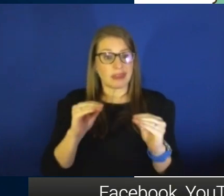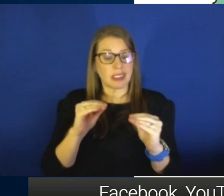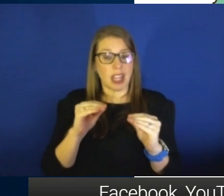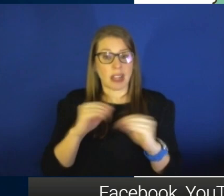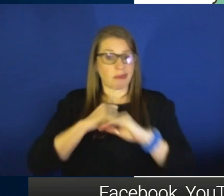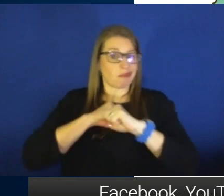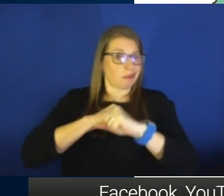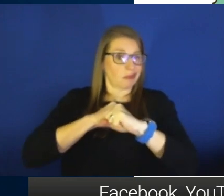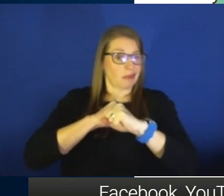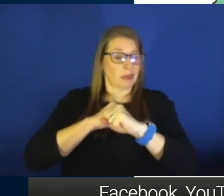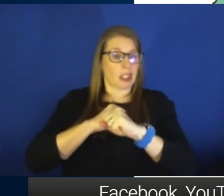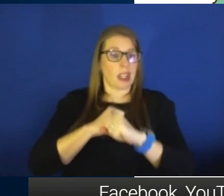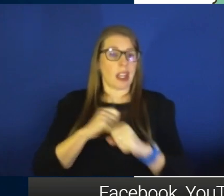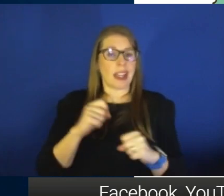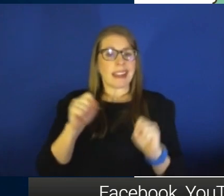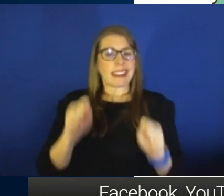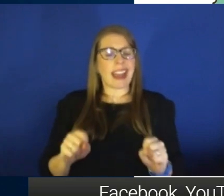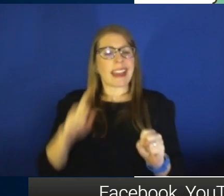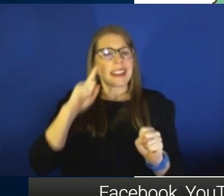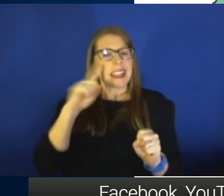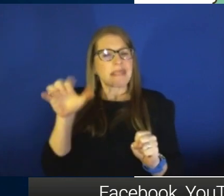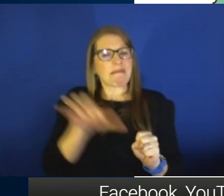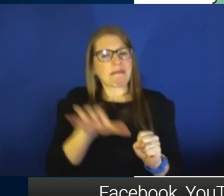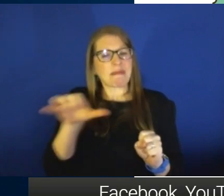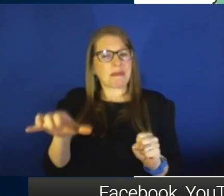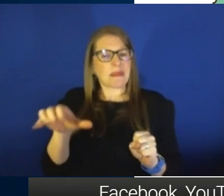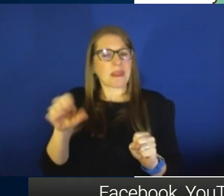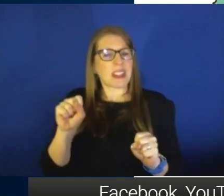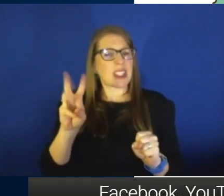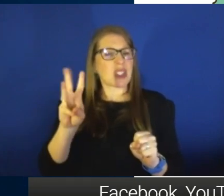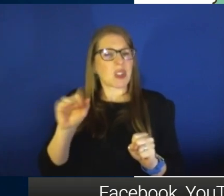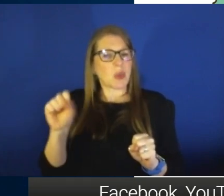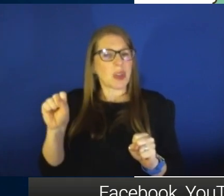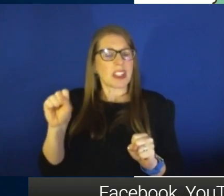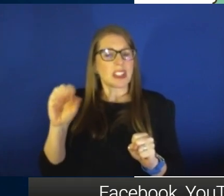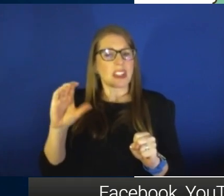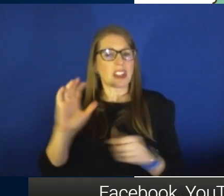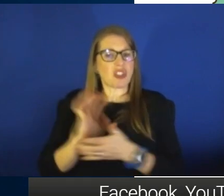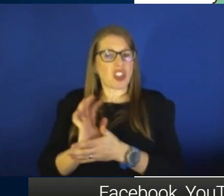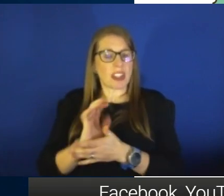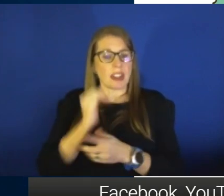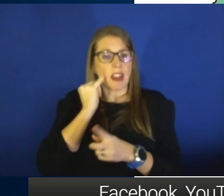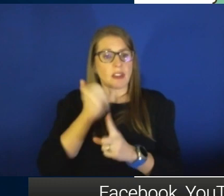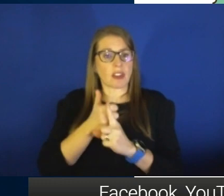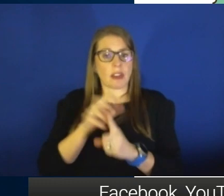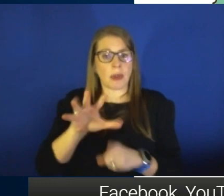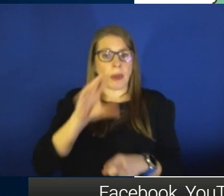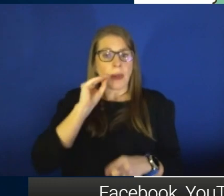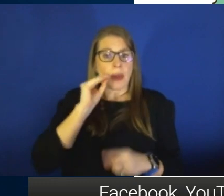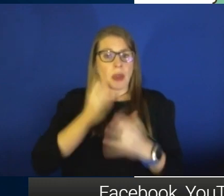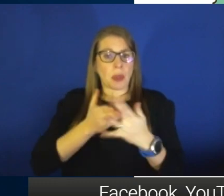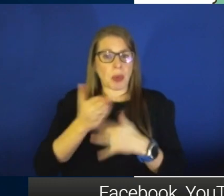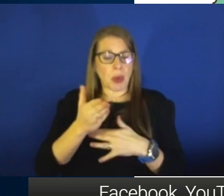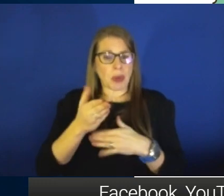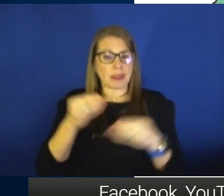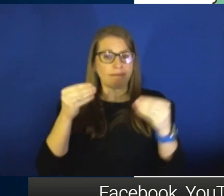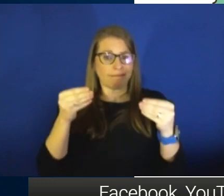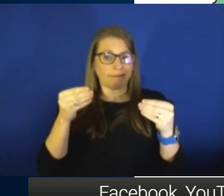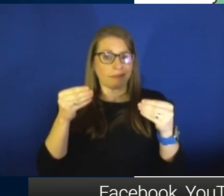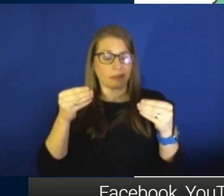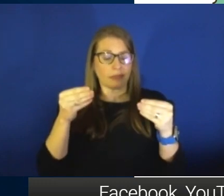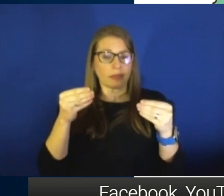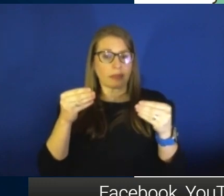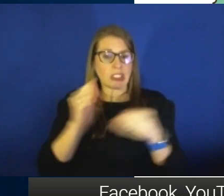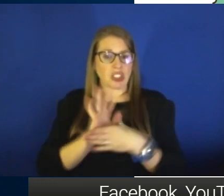them like a slice of Swiss cheese with the holes in them. And if you were to breathe through a slice of Swiss cheese, obviously some air is going to get from one side